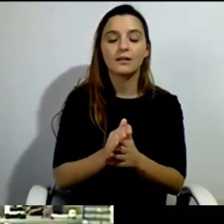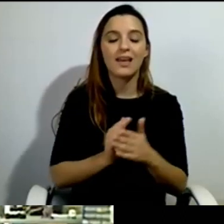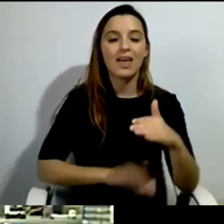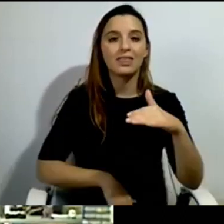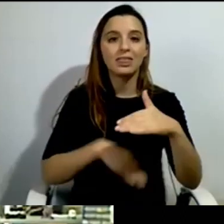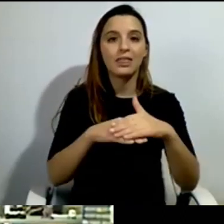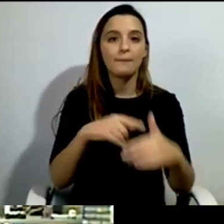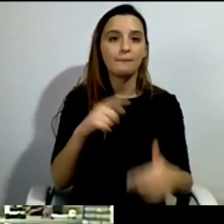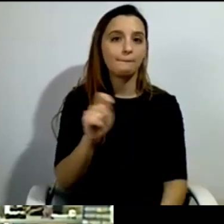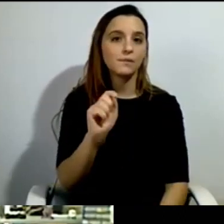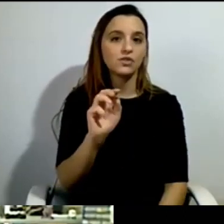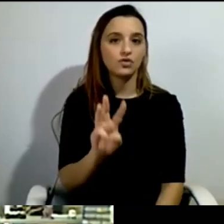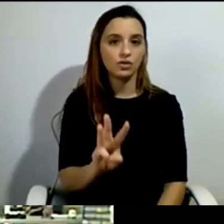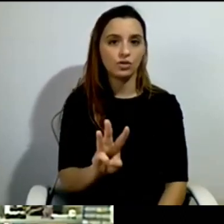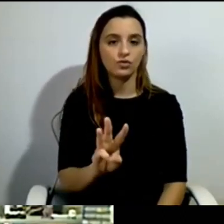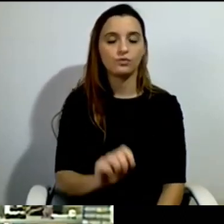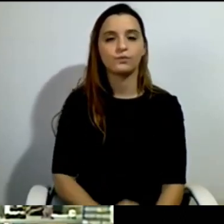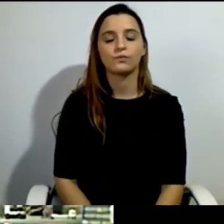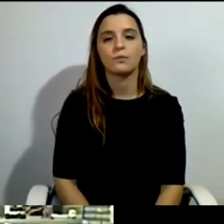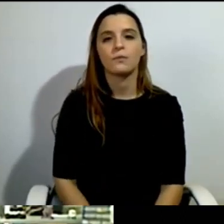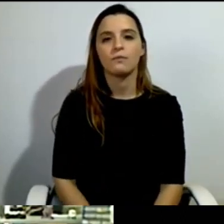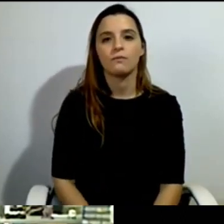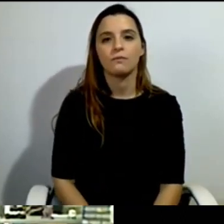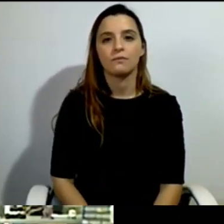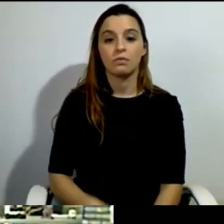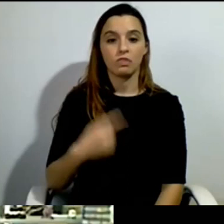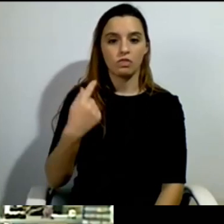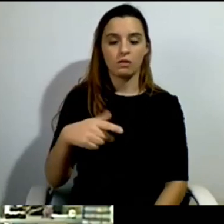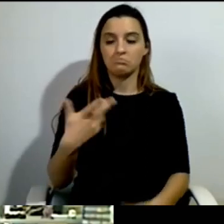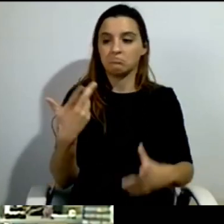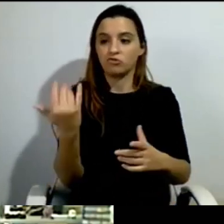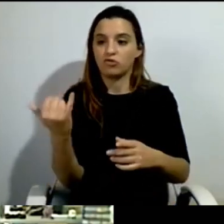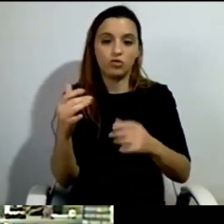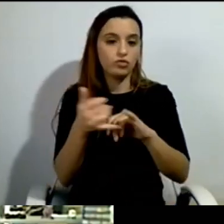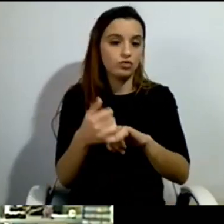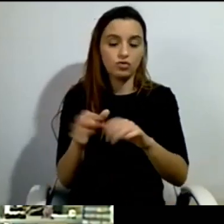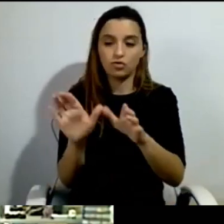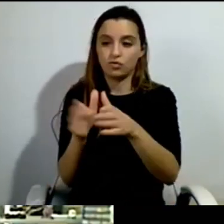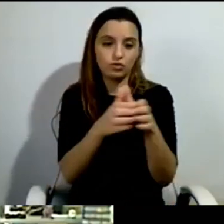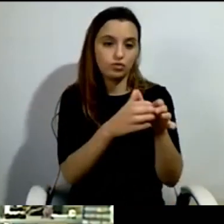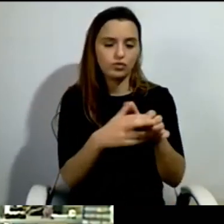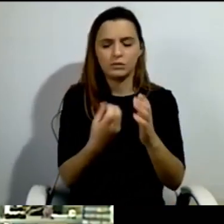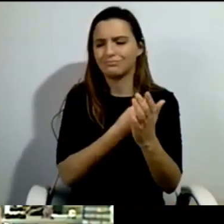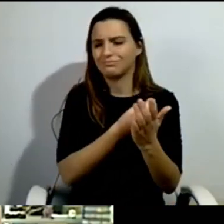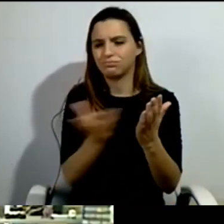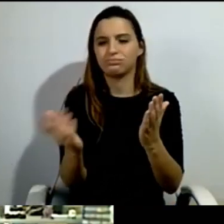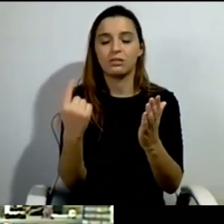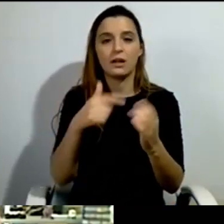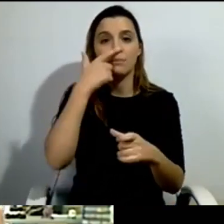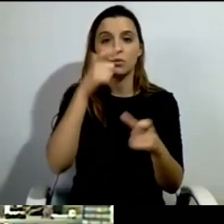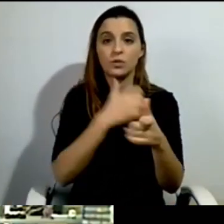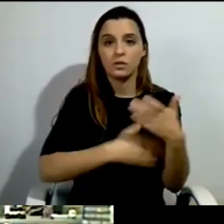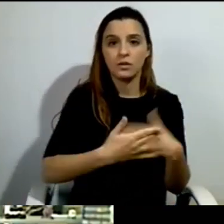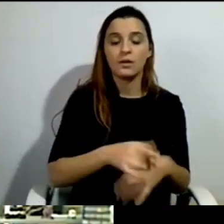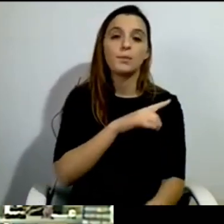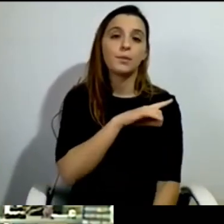disability organizations for any special disability from here to there,